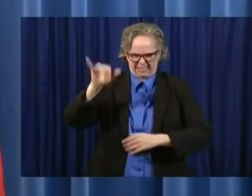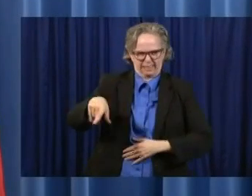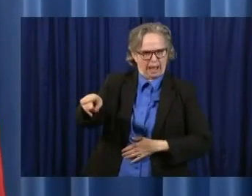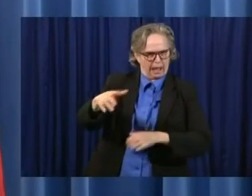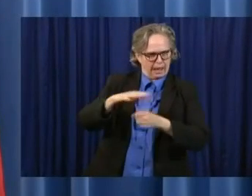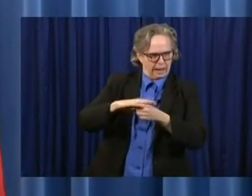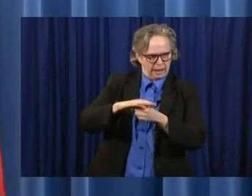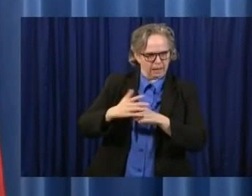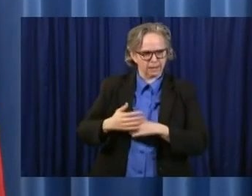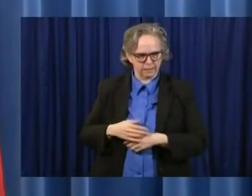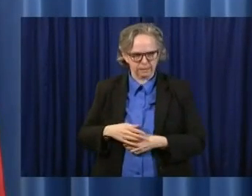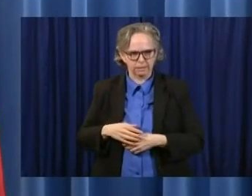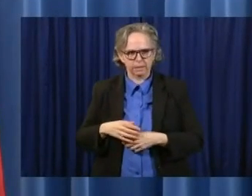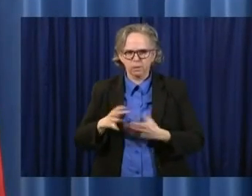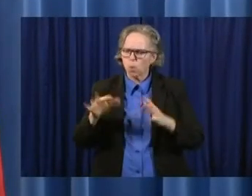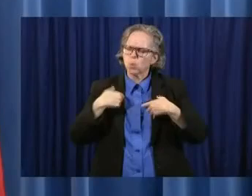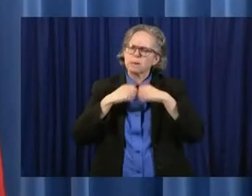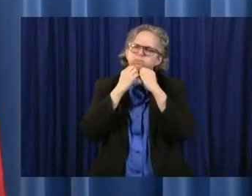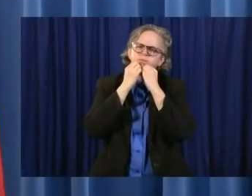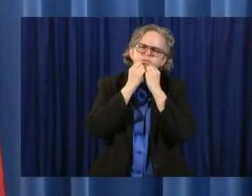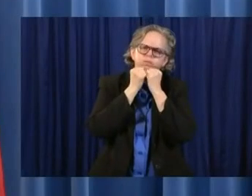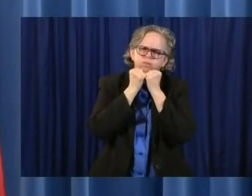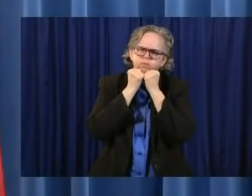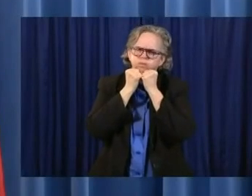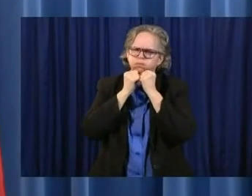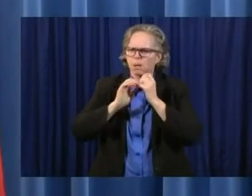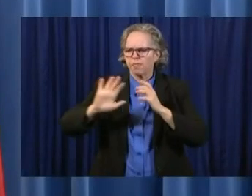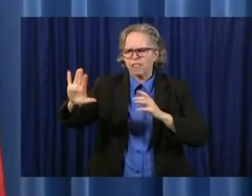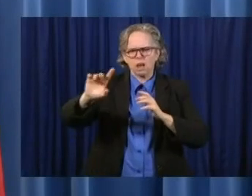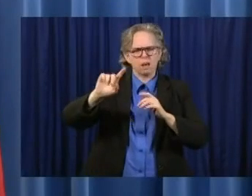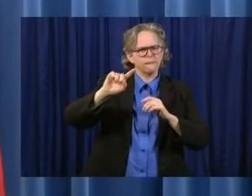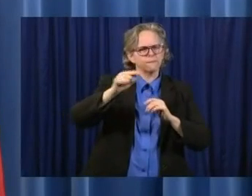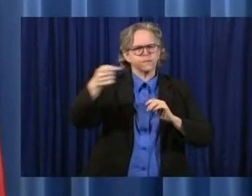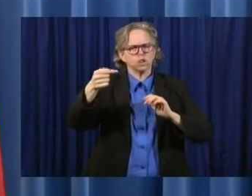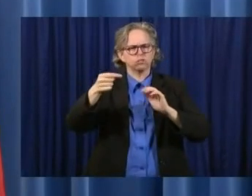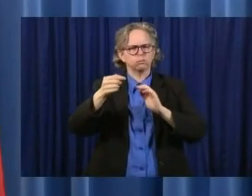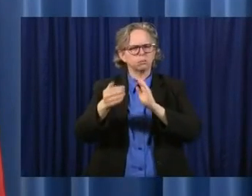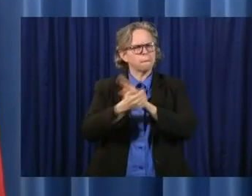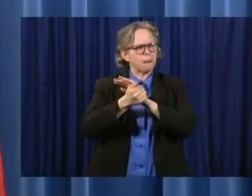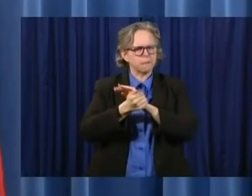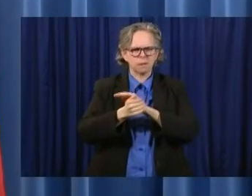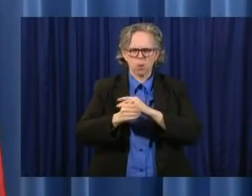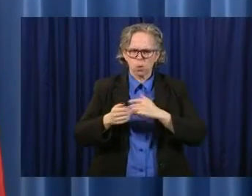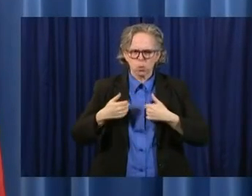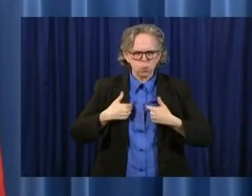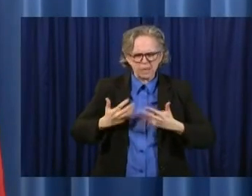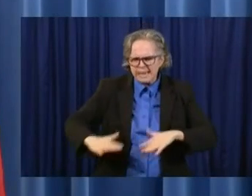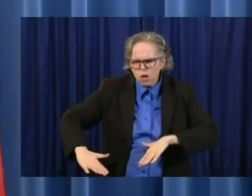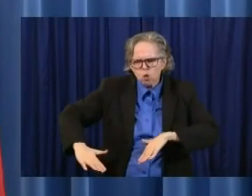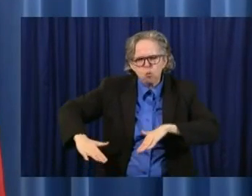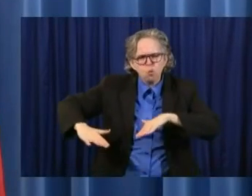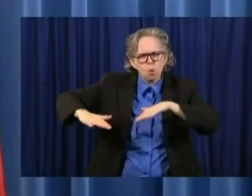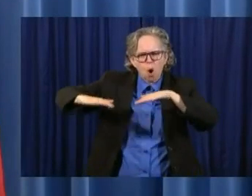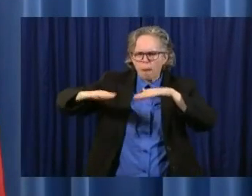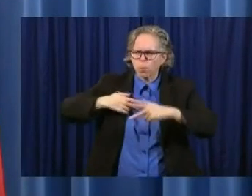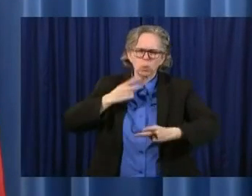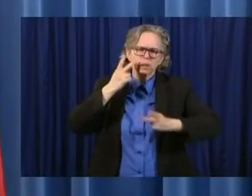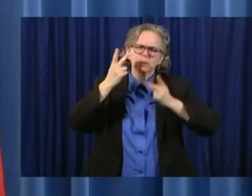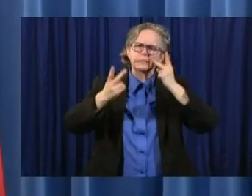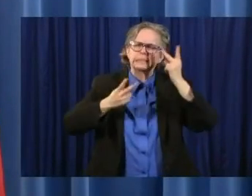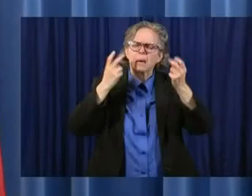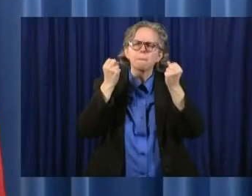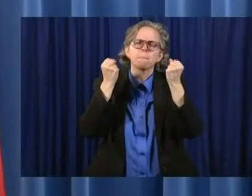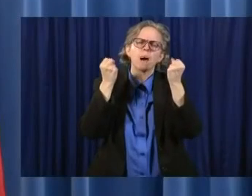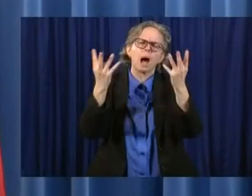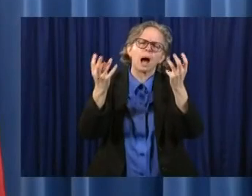the First Amendment to a great extent. And as we were growing up, demonstrators were in Yellow Springs a lot. And